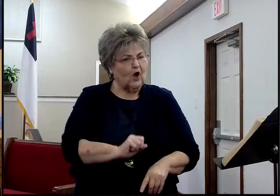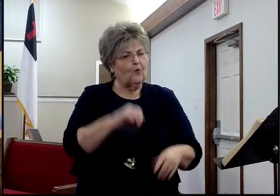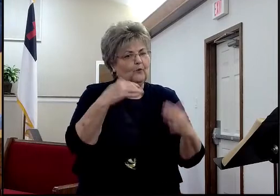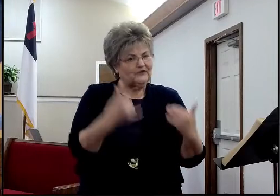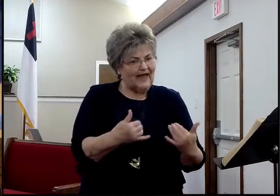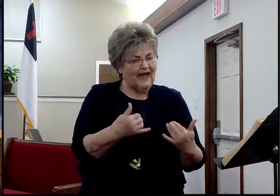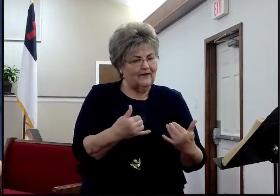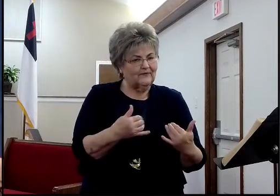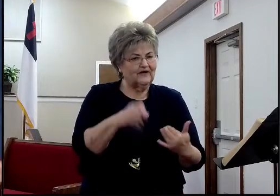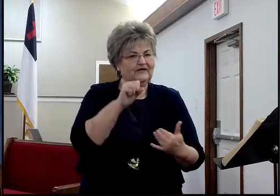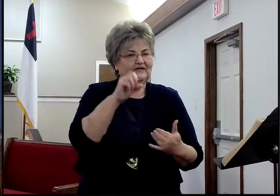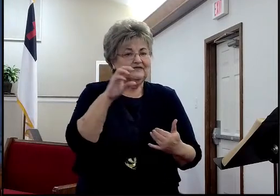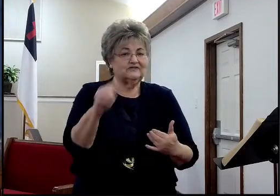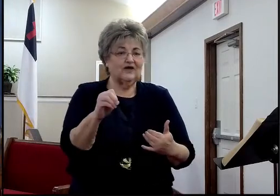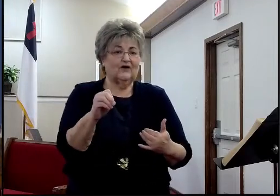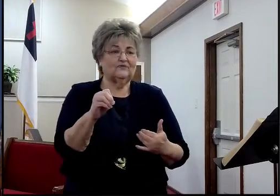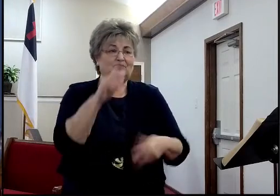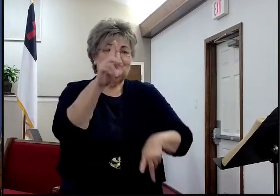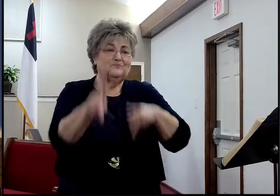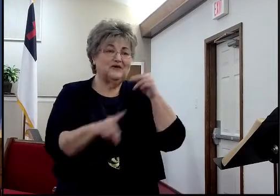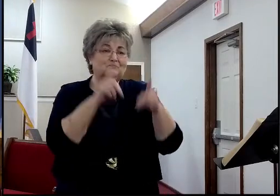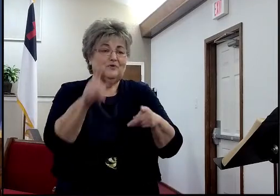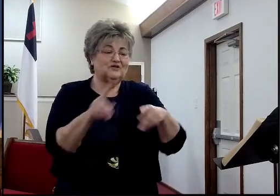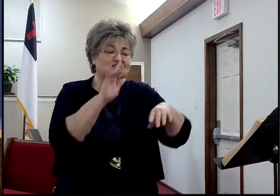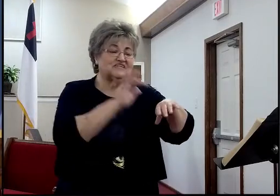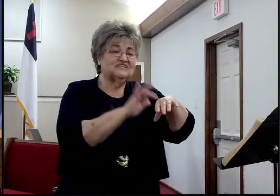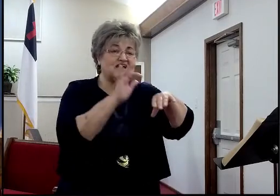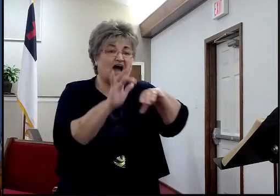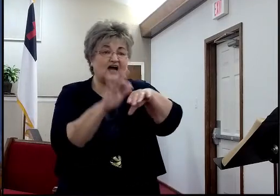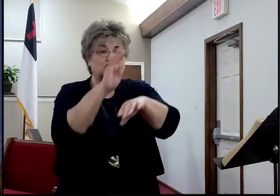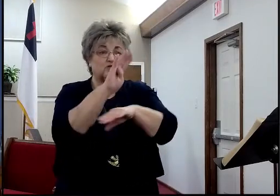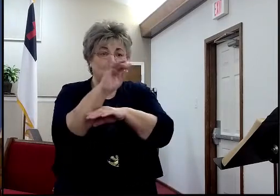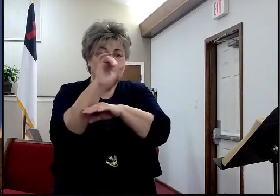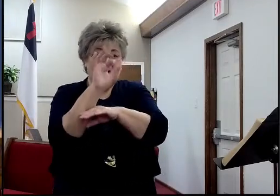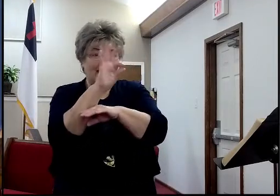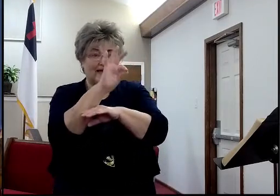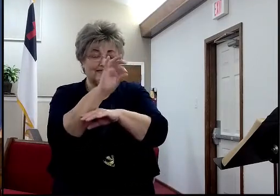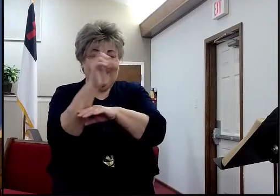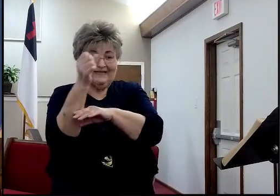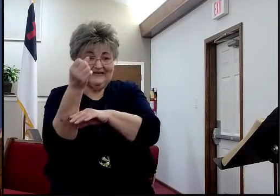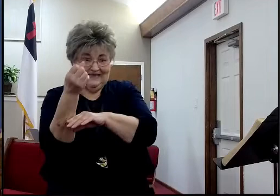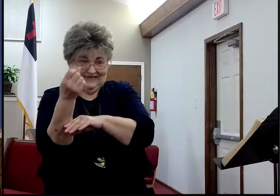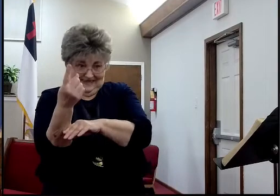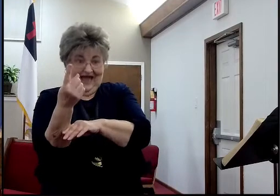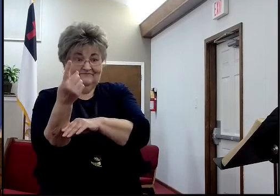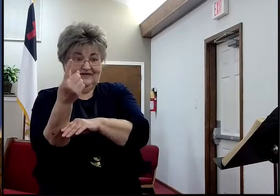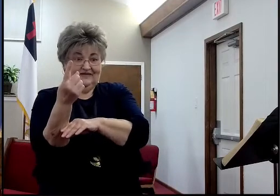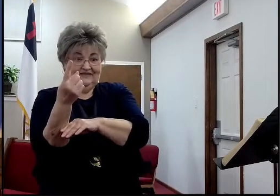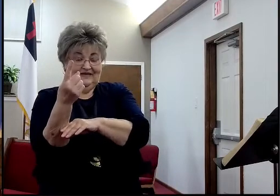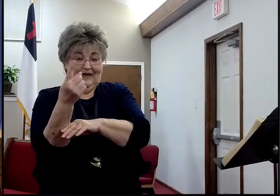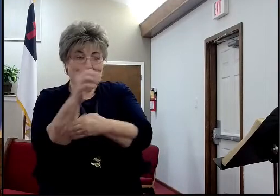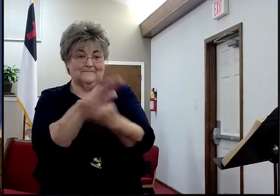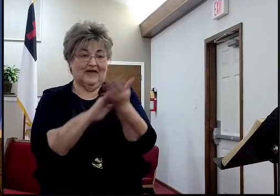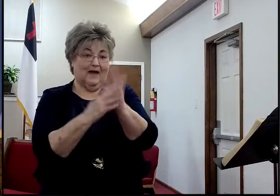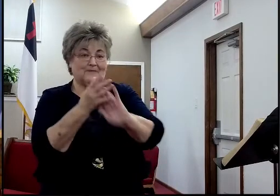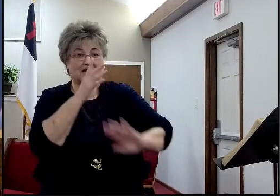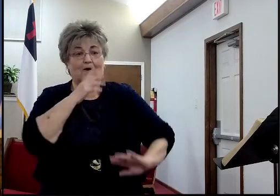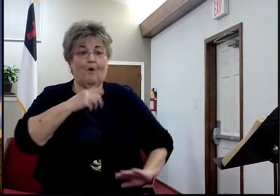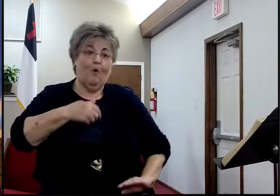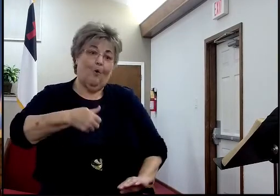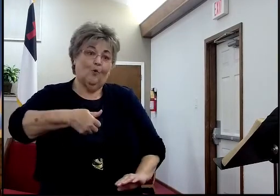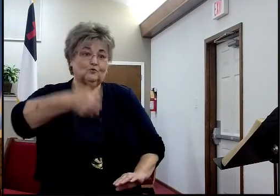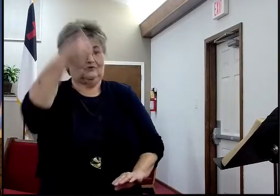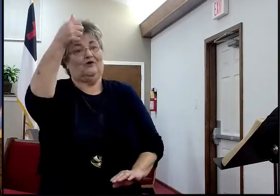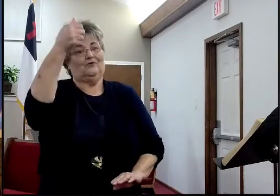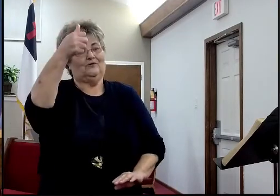age out, those who are affected, it's just going to be, a few more decades, and nobody's going to care, I know that sounds sad, and you don't want to hear it, but if we don't do